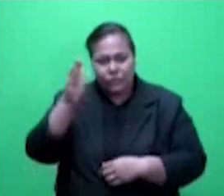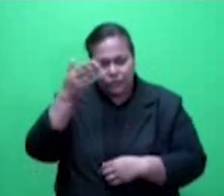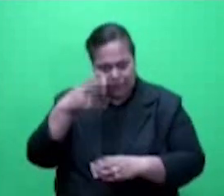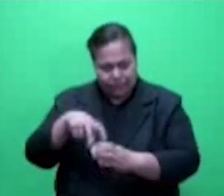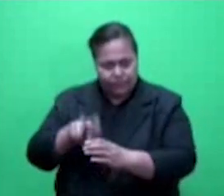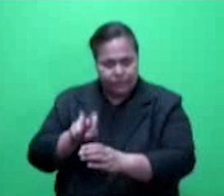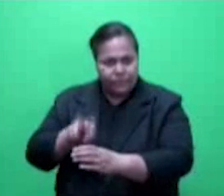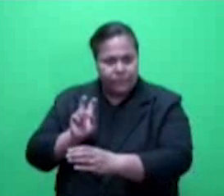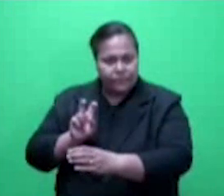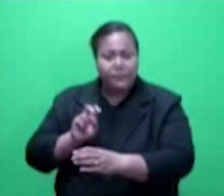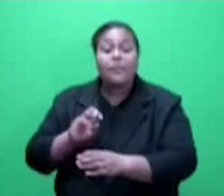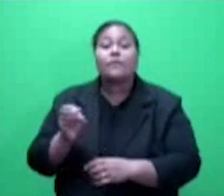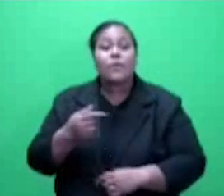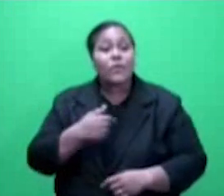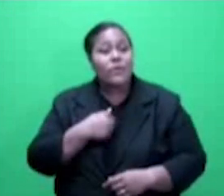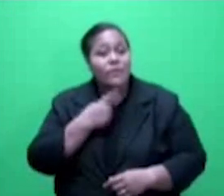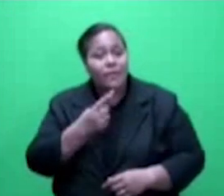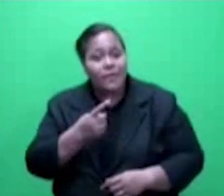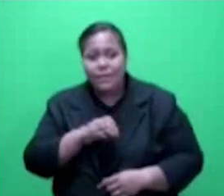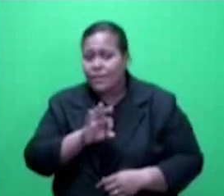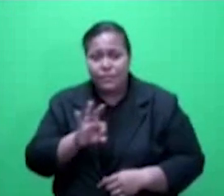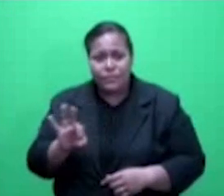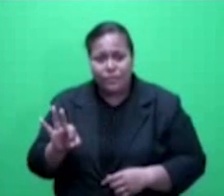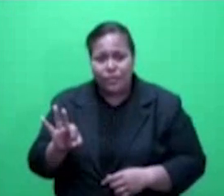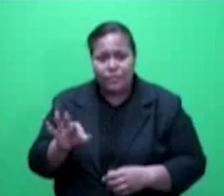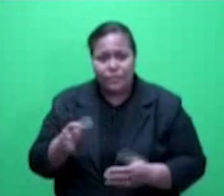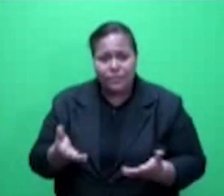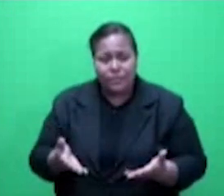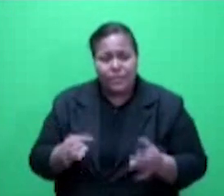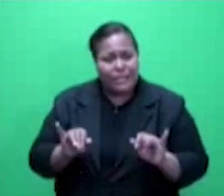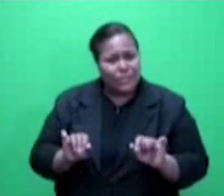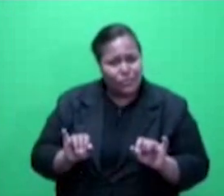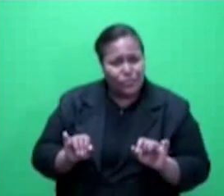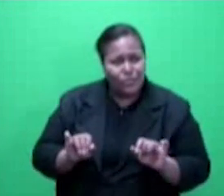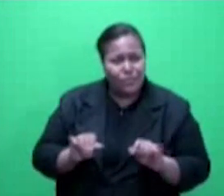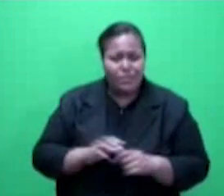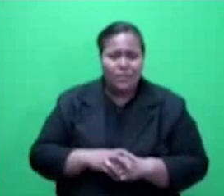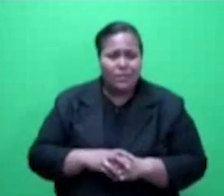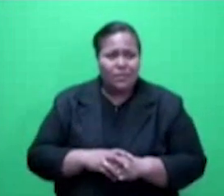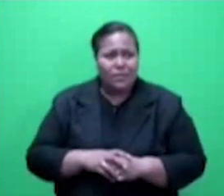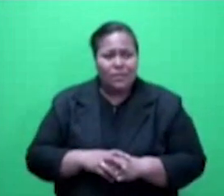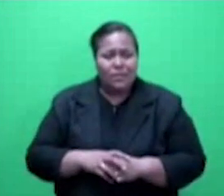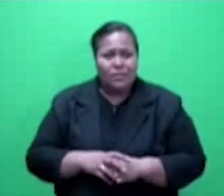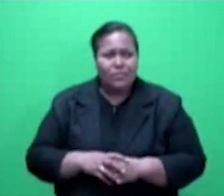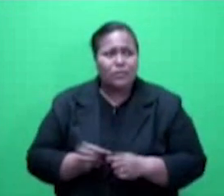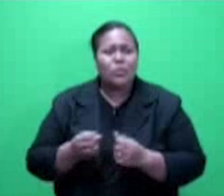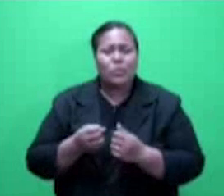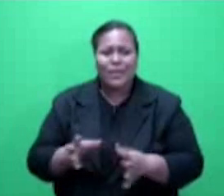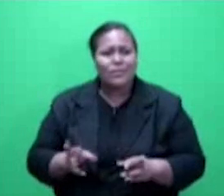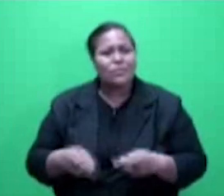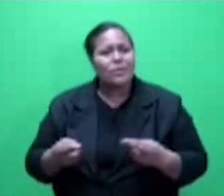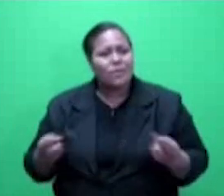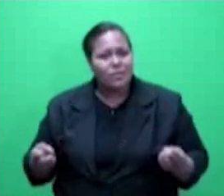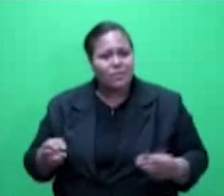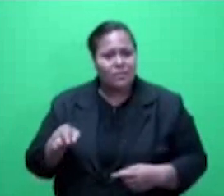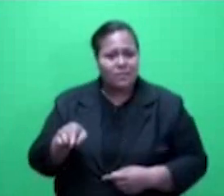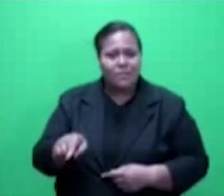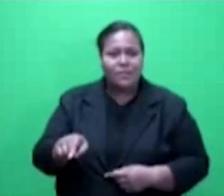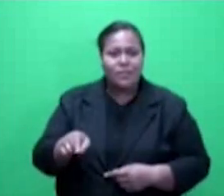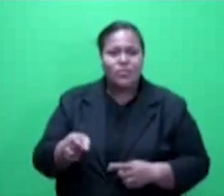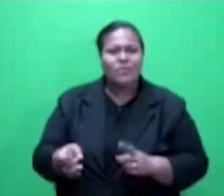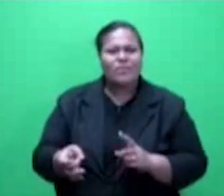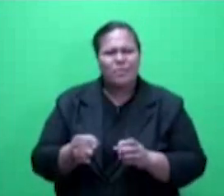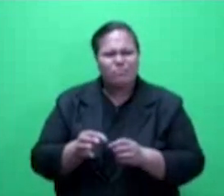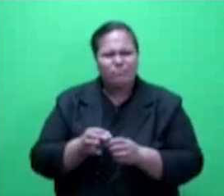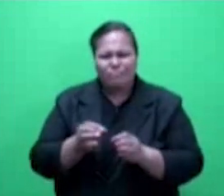doing to us. So I must say that it's rather inconvenient, a waste of much needed resources and precious time when we